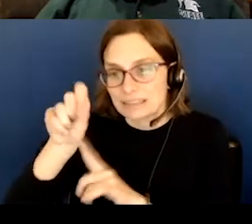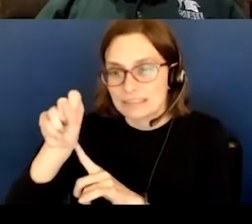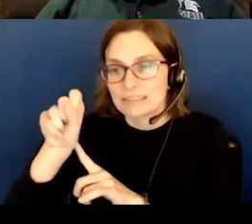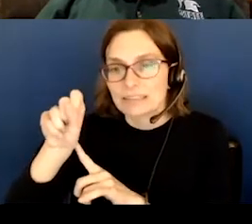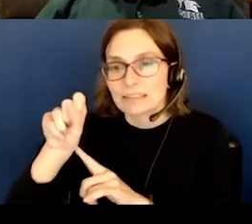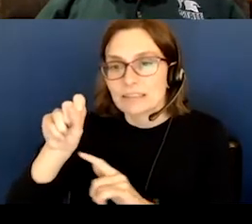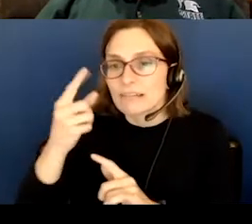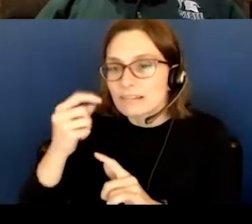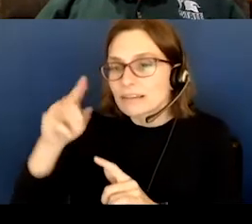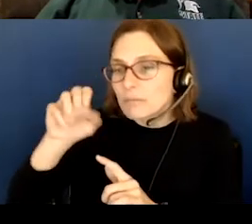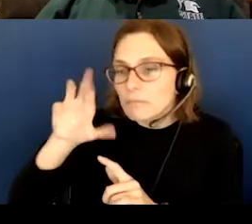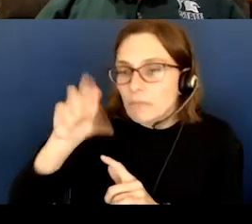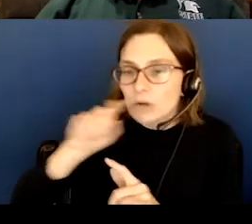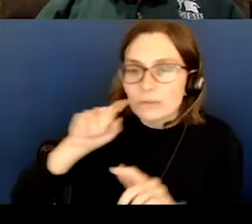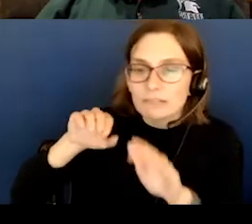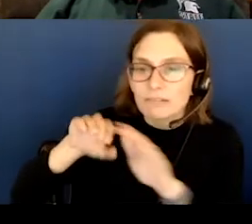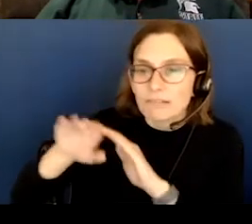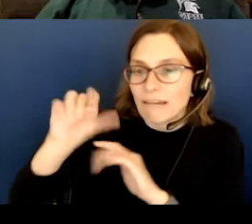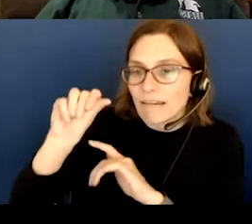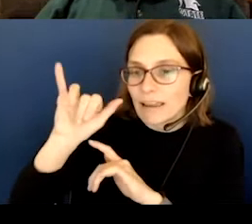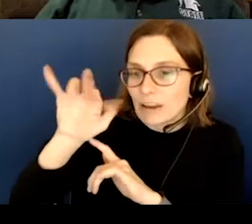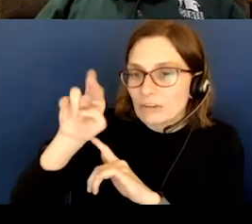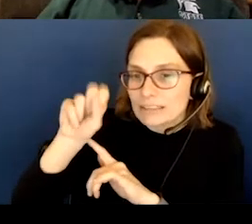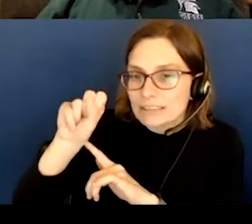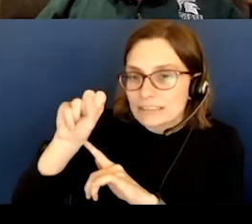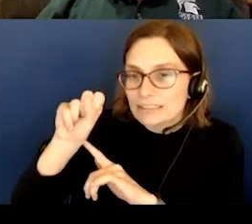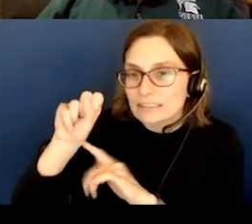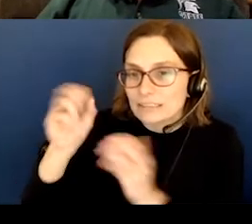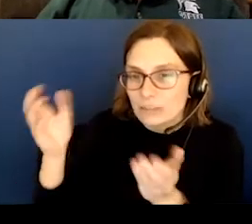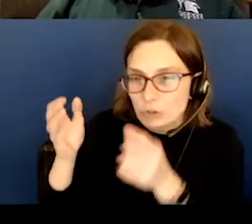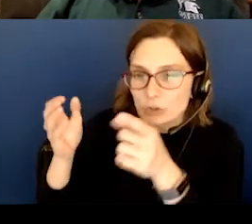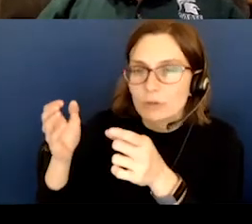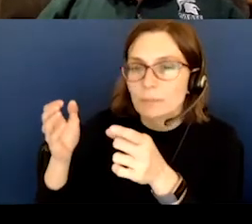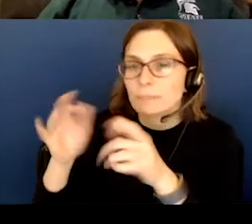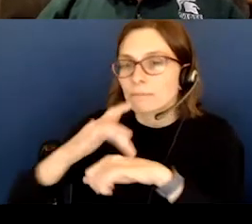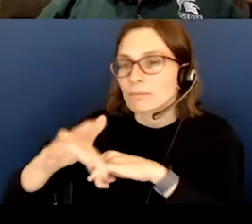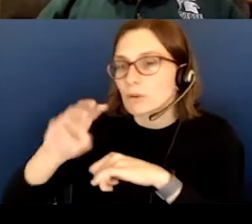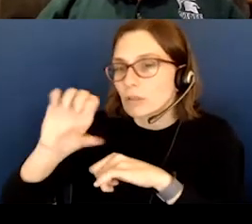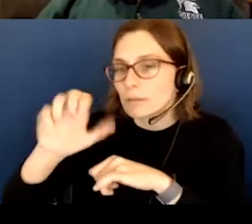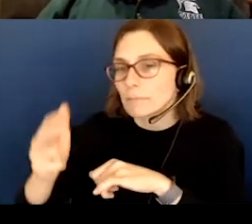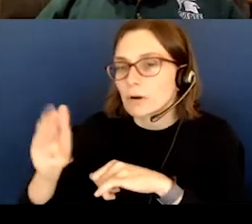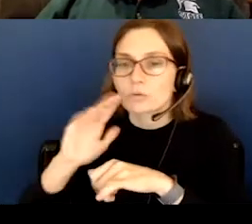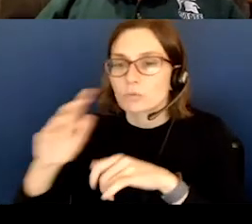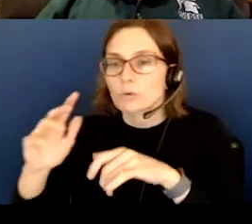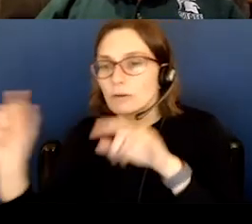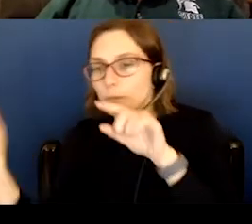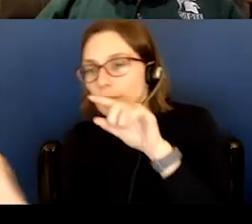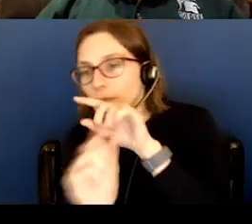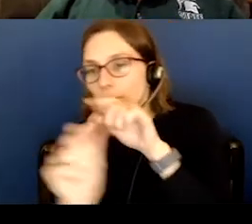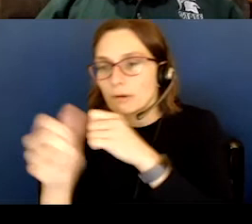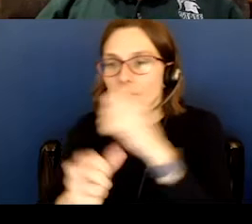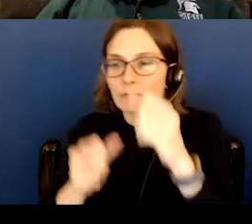Mars is entering Aries, and here's Aries right here. In early March, Mars will pass directly below the Pleiades.